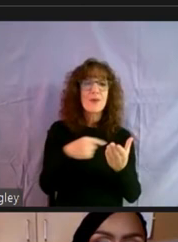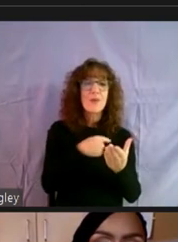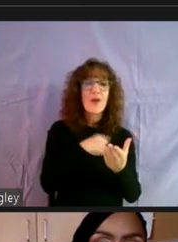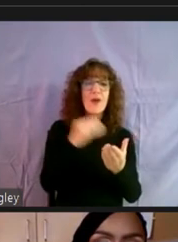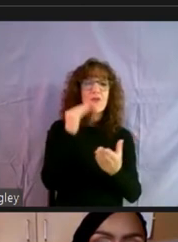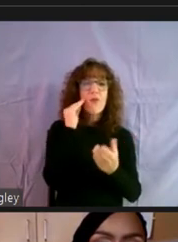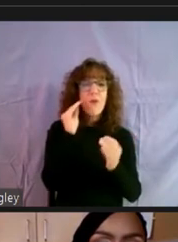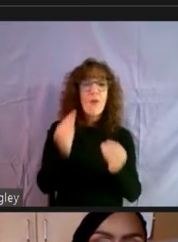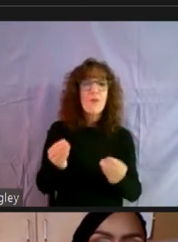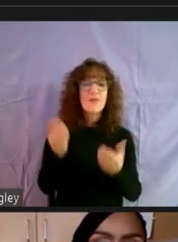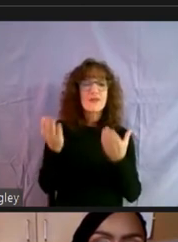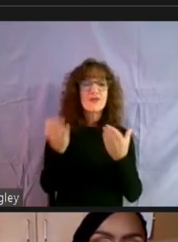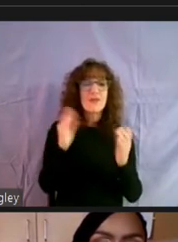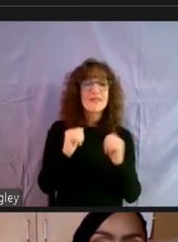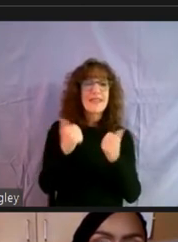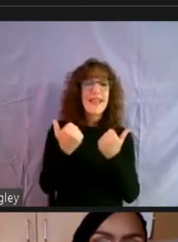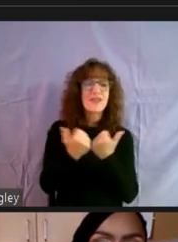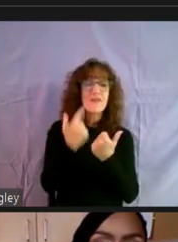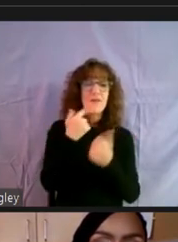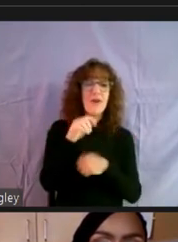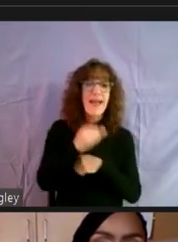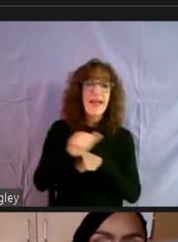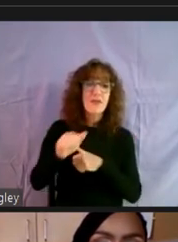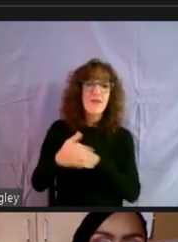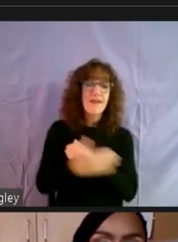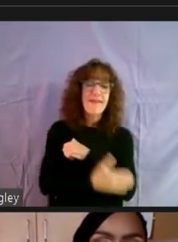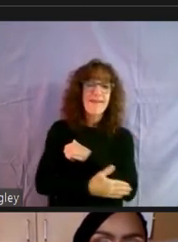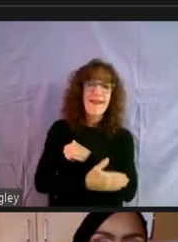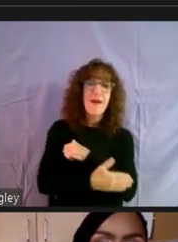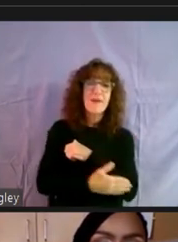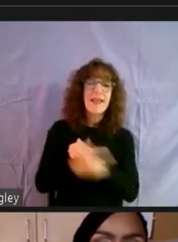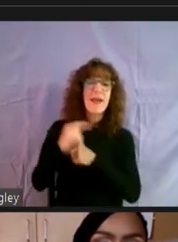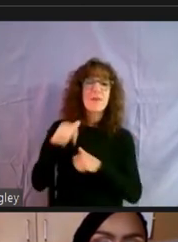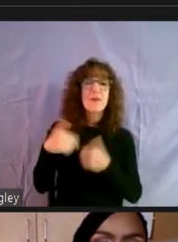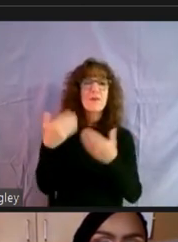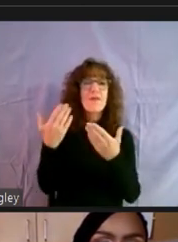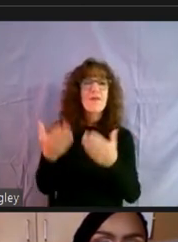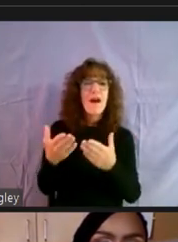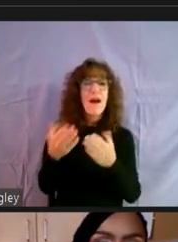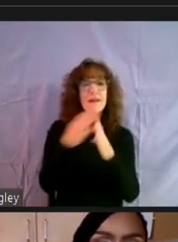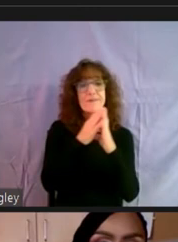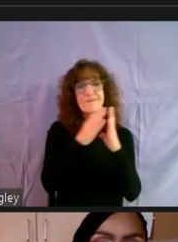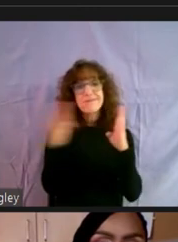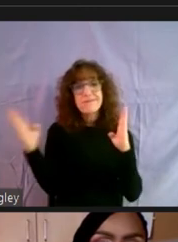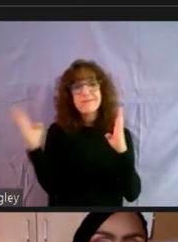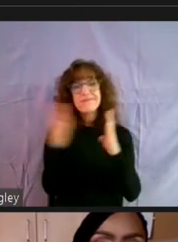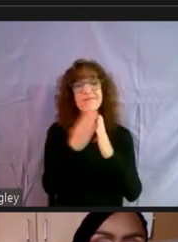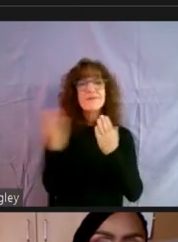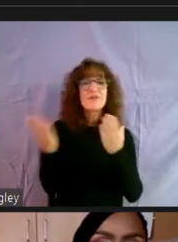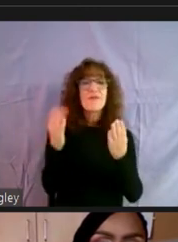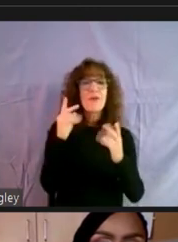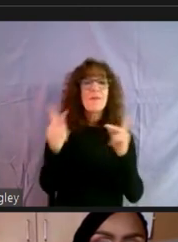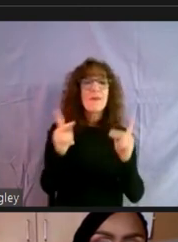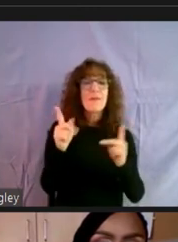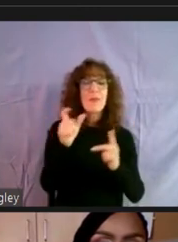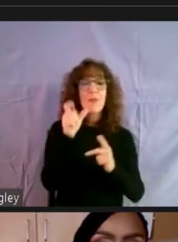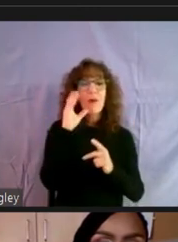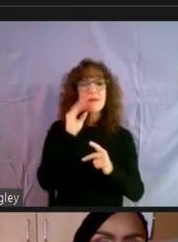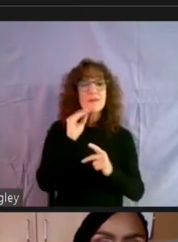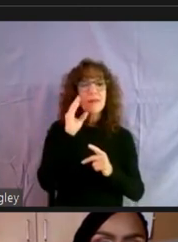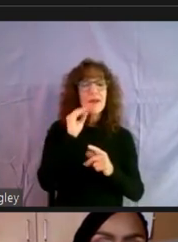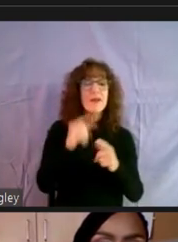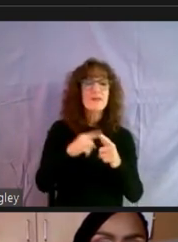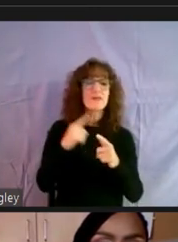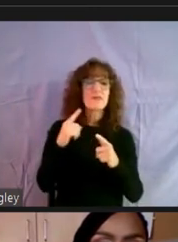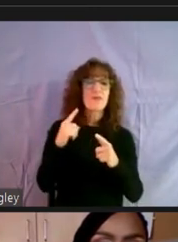service agency for Anne Arundel County, and we provide a continuum of services for persons who are experiencing, or